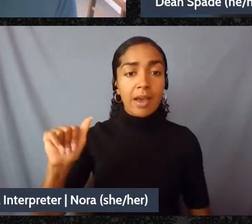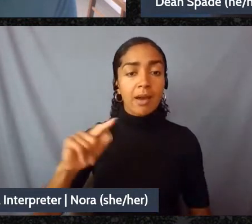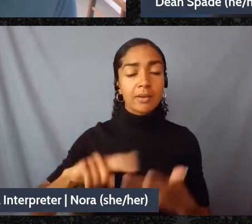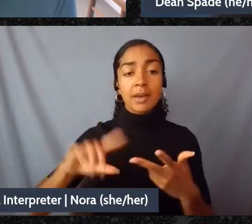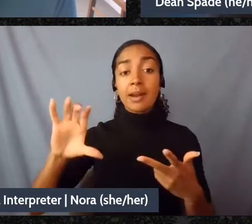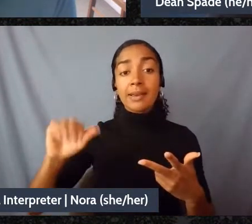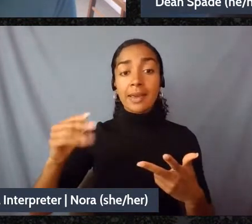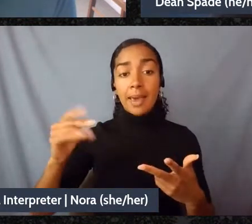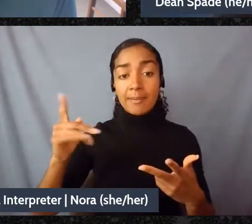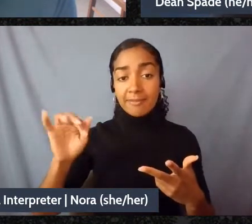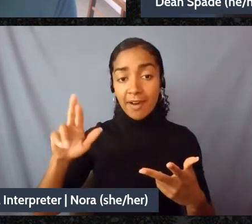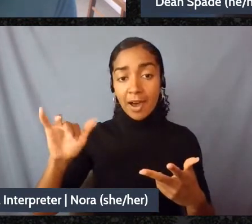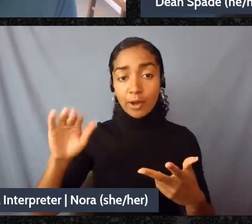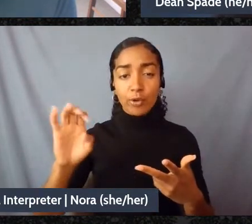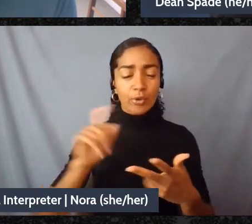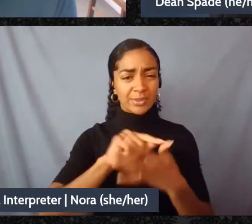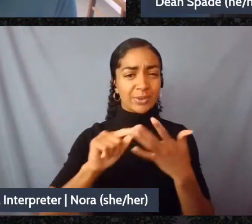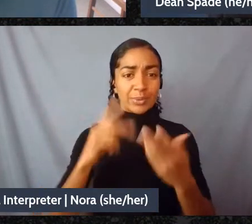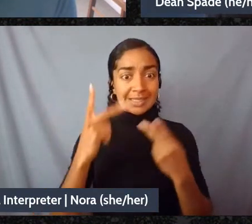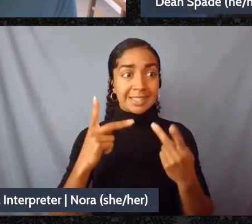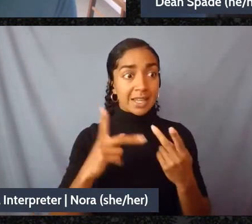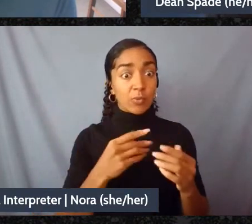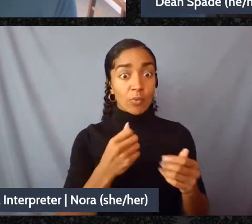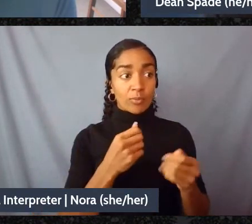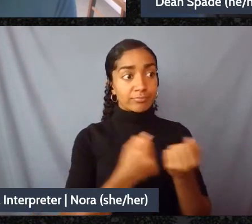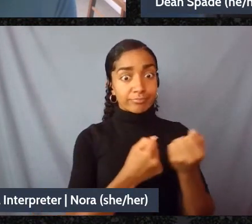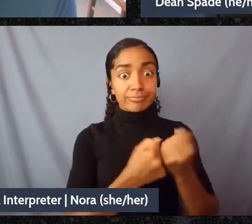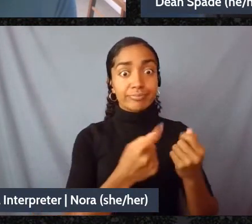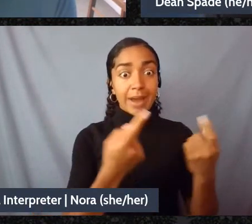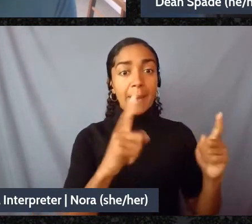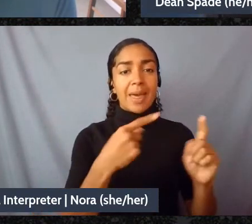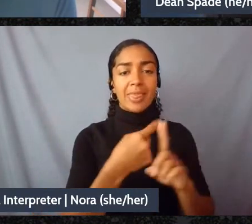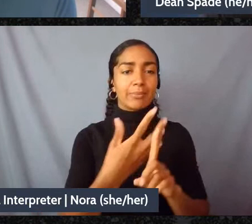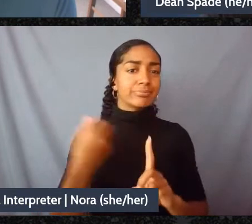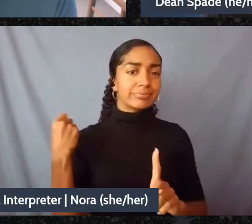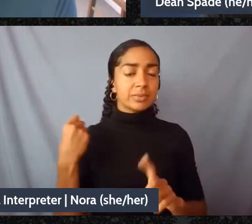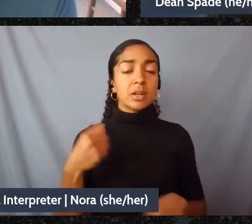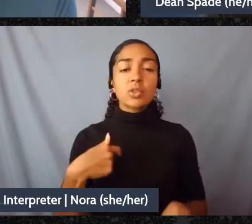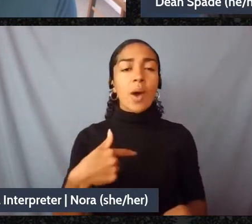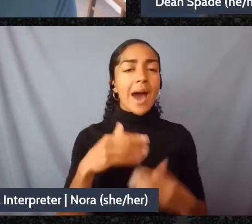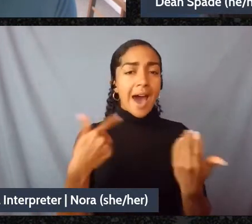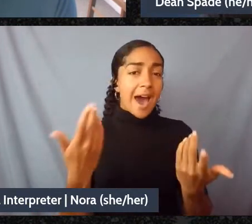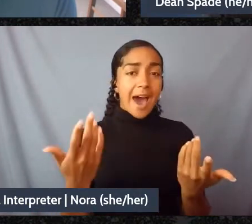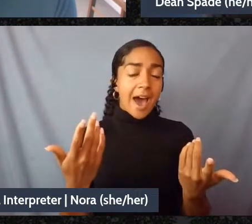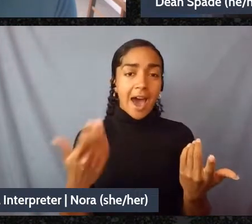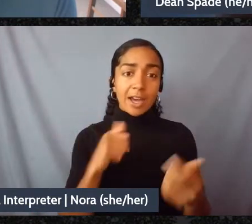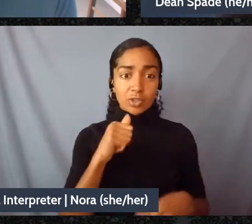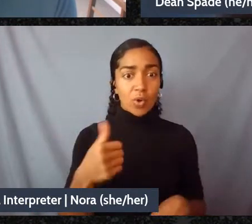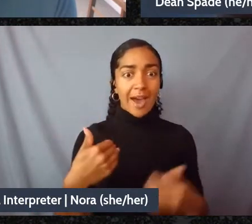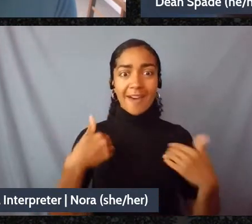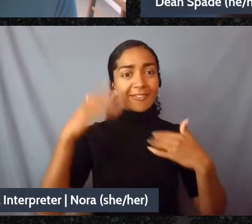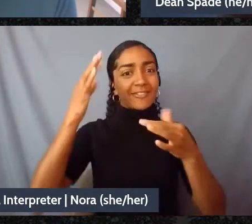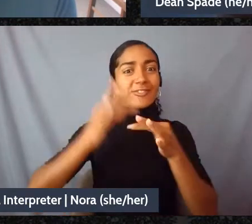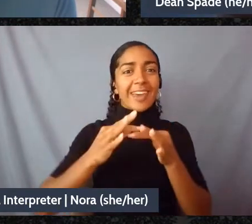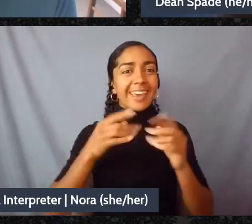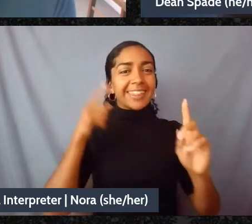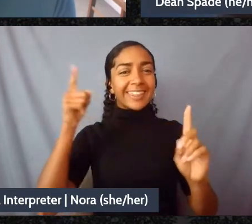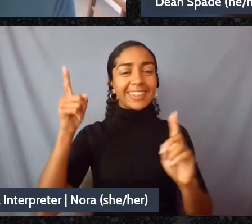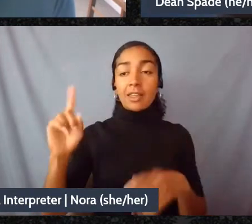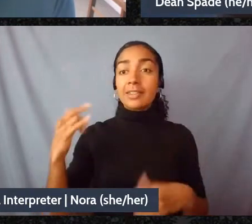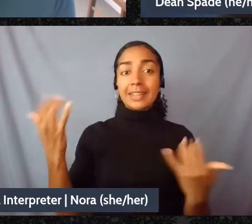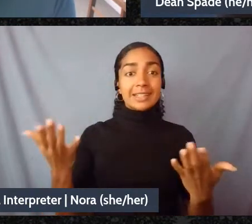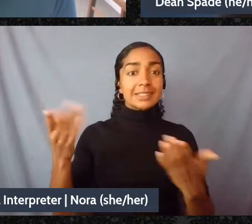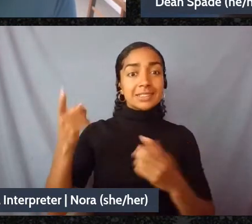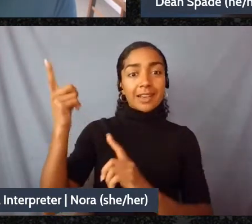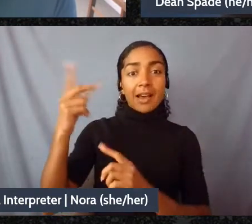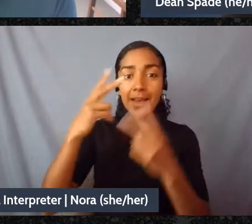faith I have I don't have a lot of faith that we're ever going to get this white supremacist colonial capitalist state to like give stuff out in a way that's